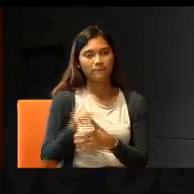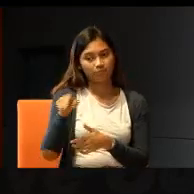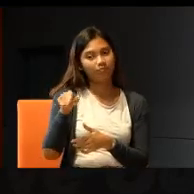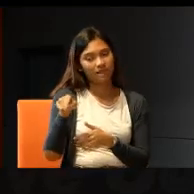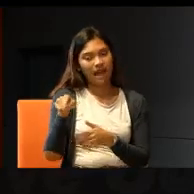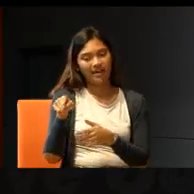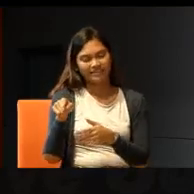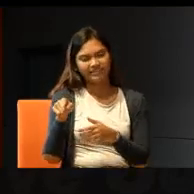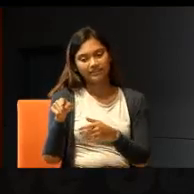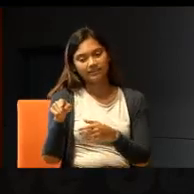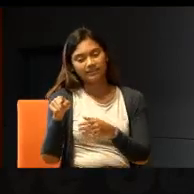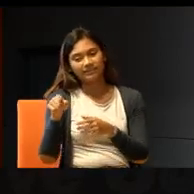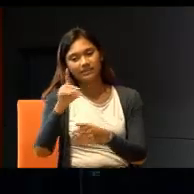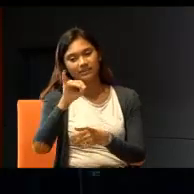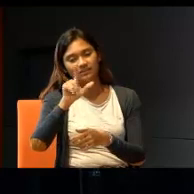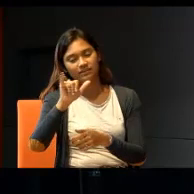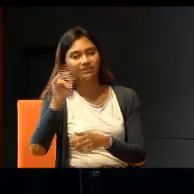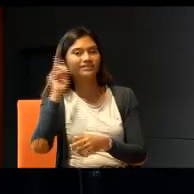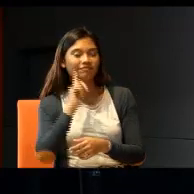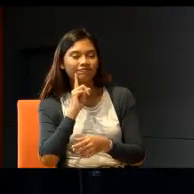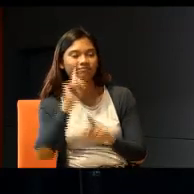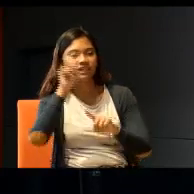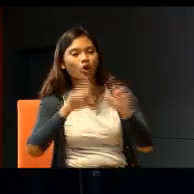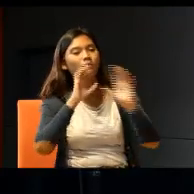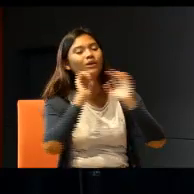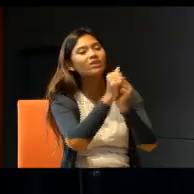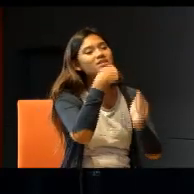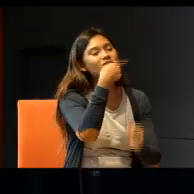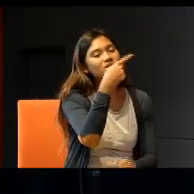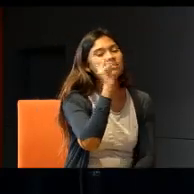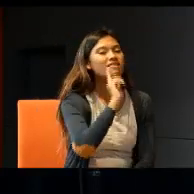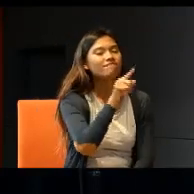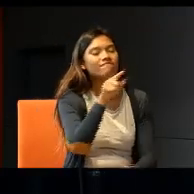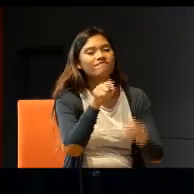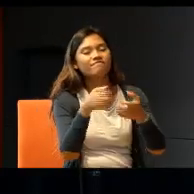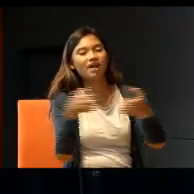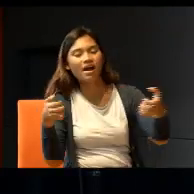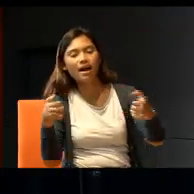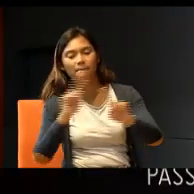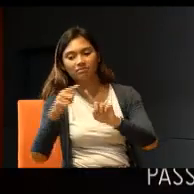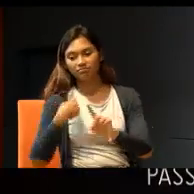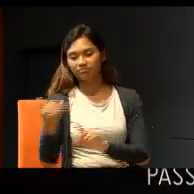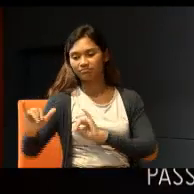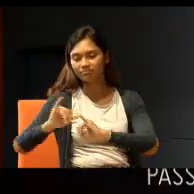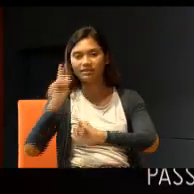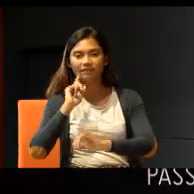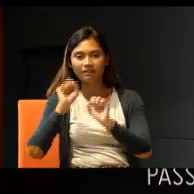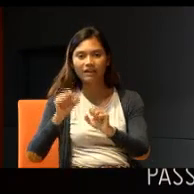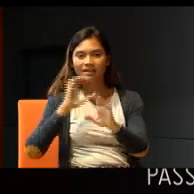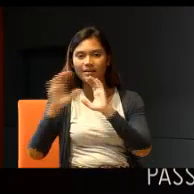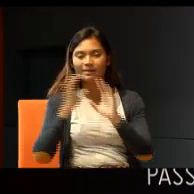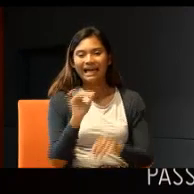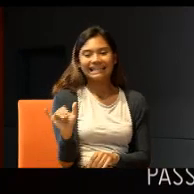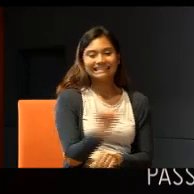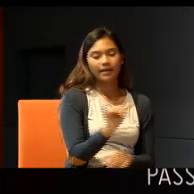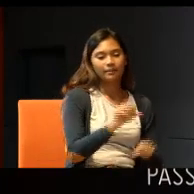their deafness, and the same thing happens in Singapore as well, you'll find that many deaf people here, they are a bit isolated, from the YA